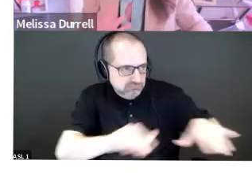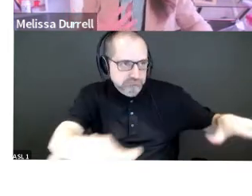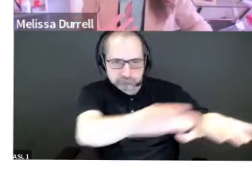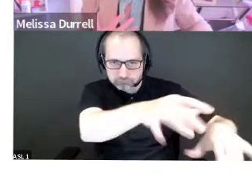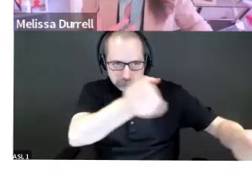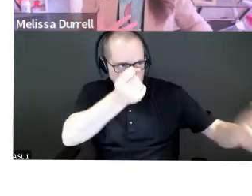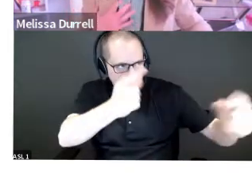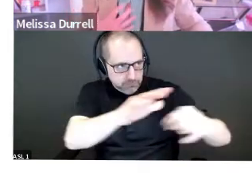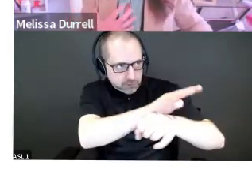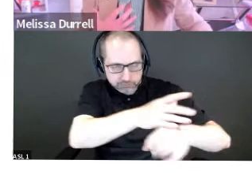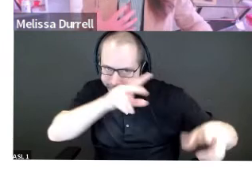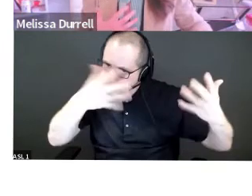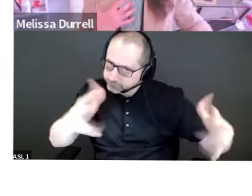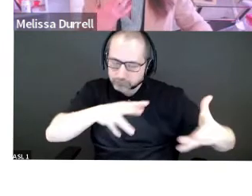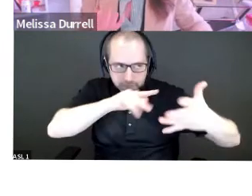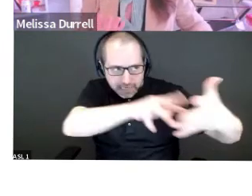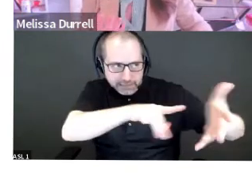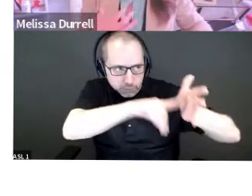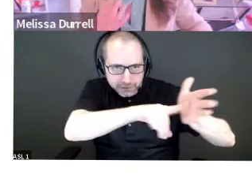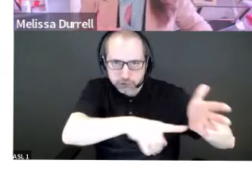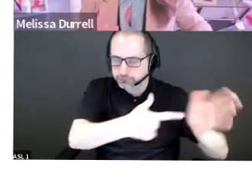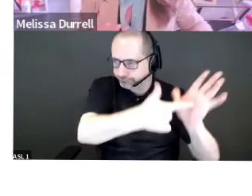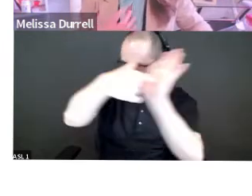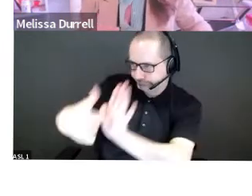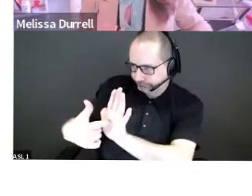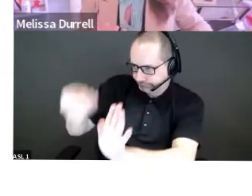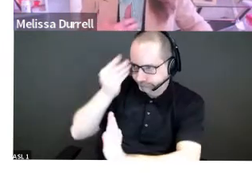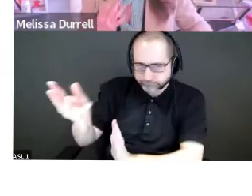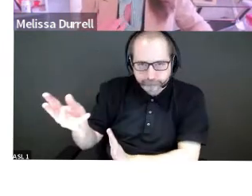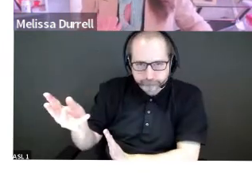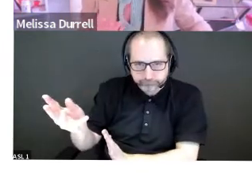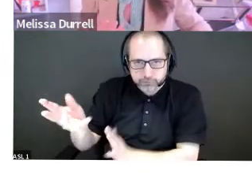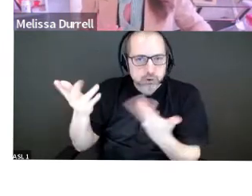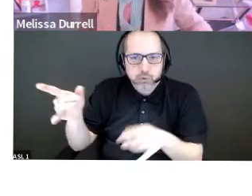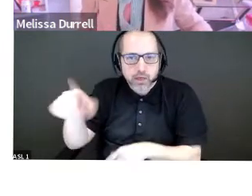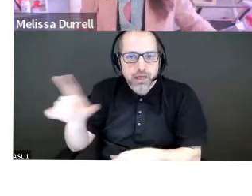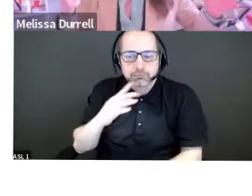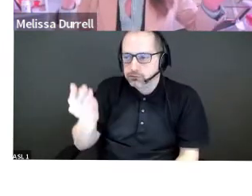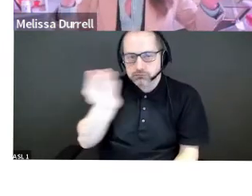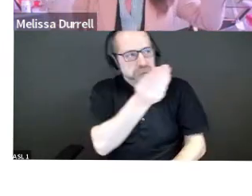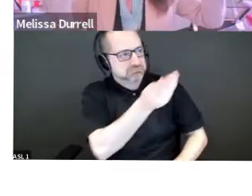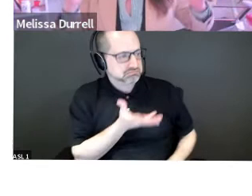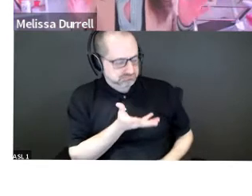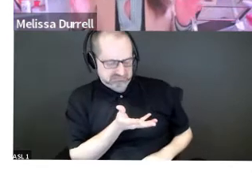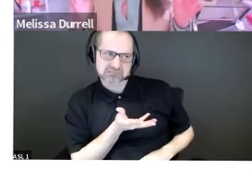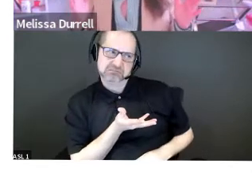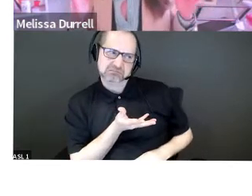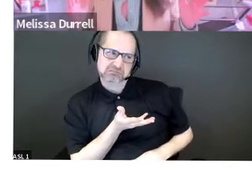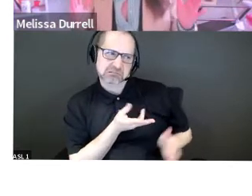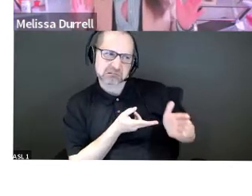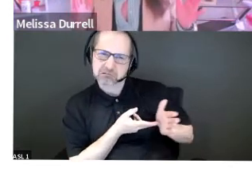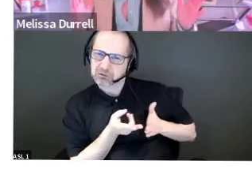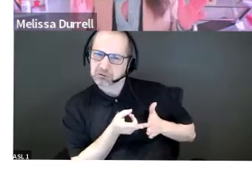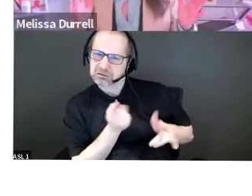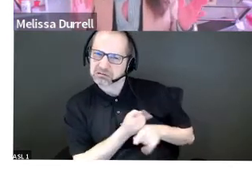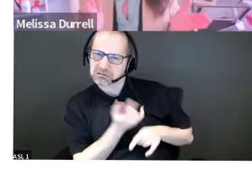do is show your, your, your knowledge of your industry and how you're getting through it. So we've locked down